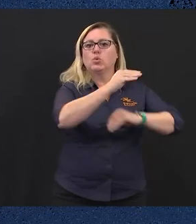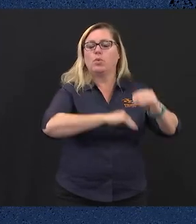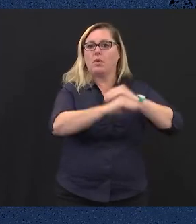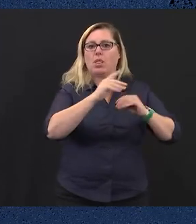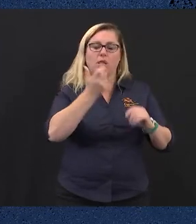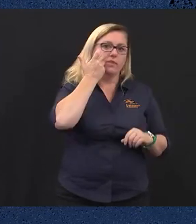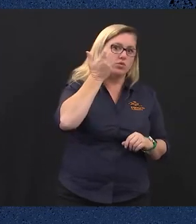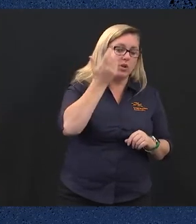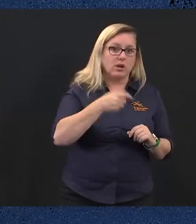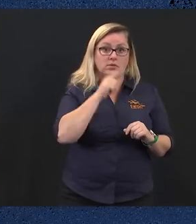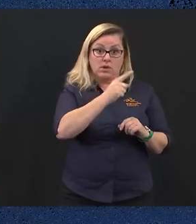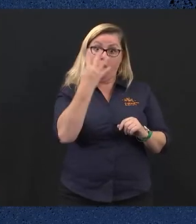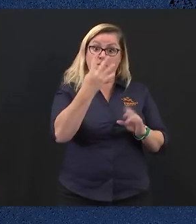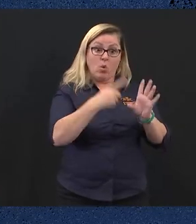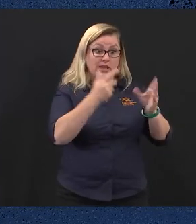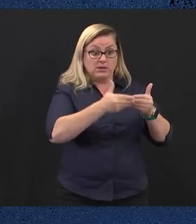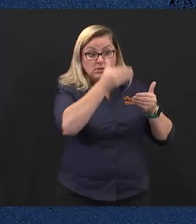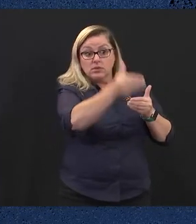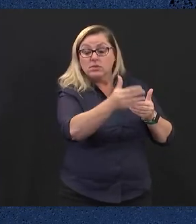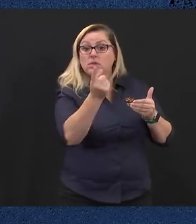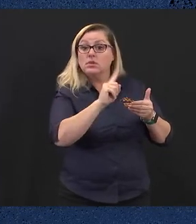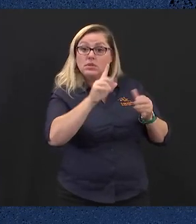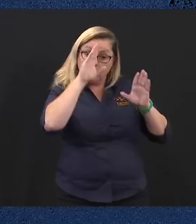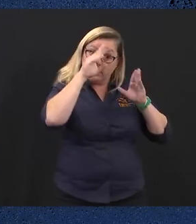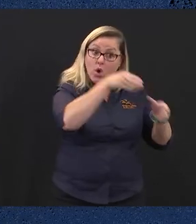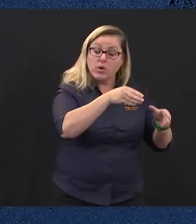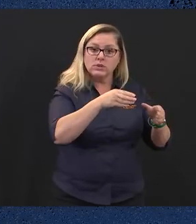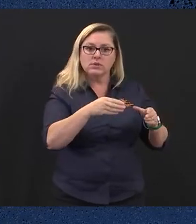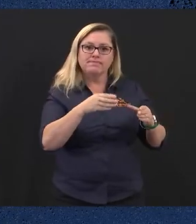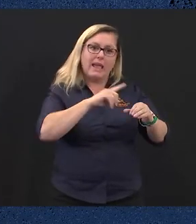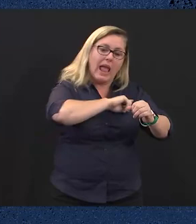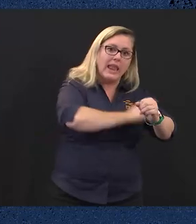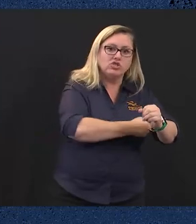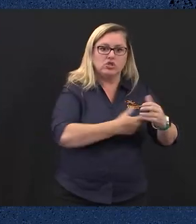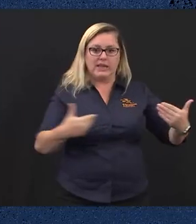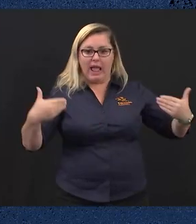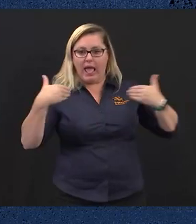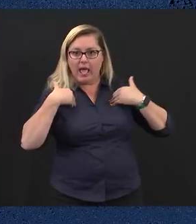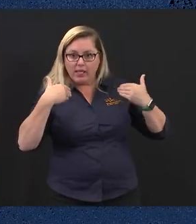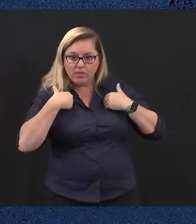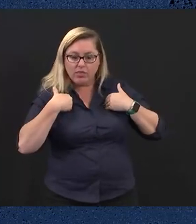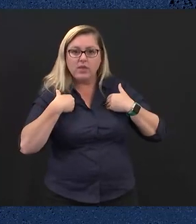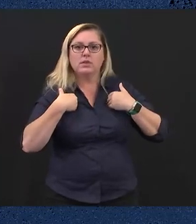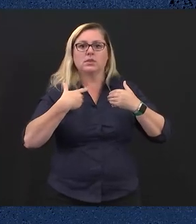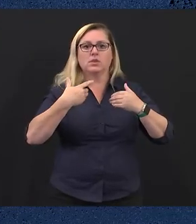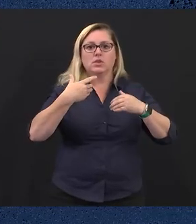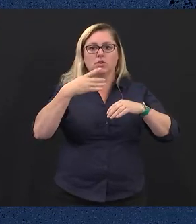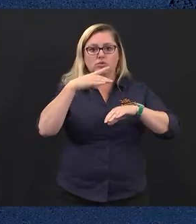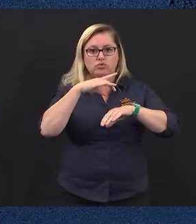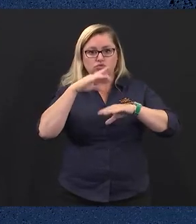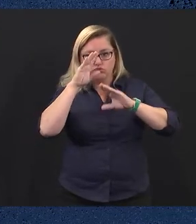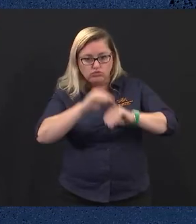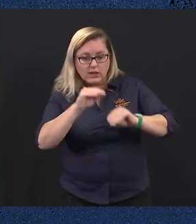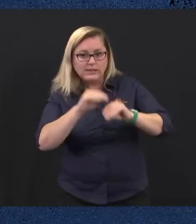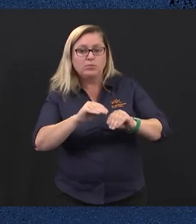focus on energy, health, education, transport and jobs. Energy, bringing back the